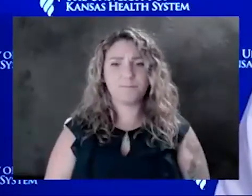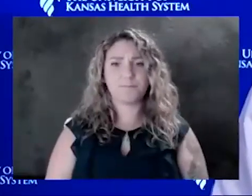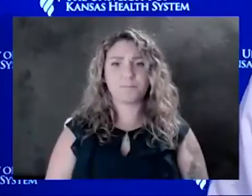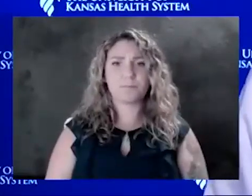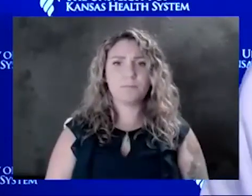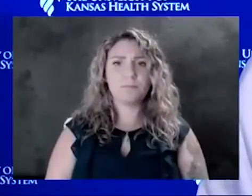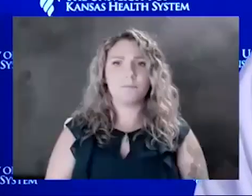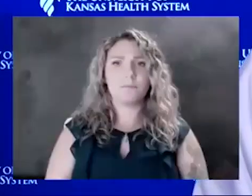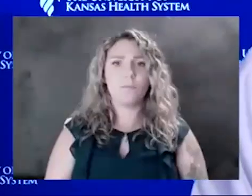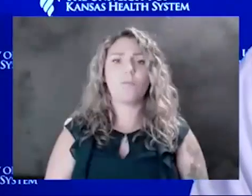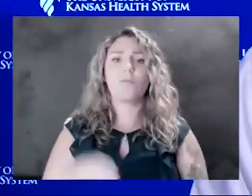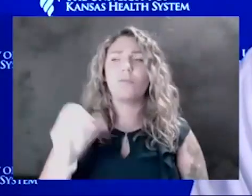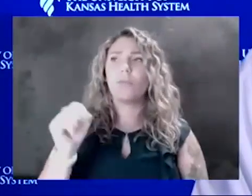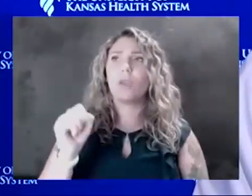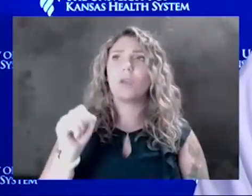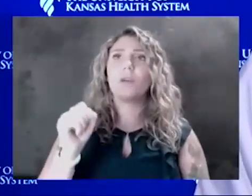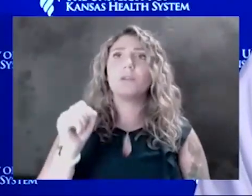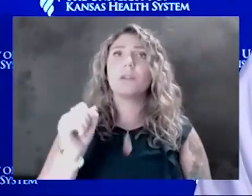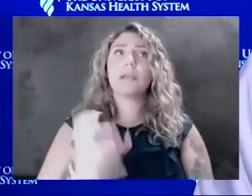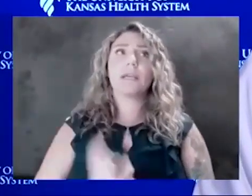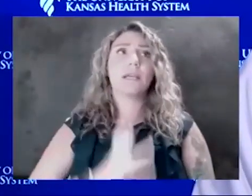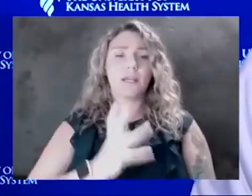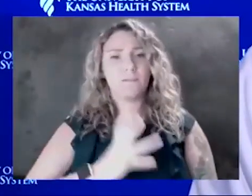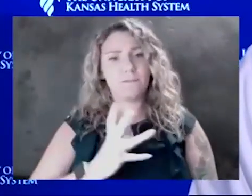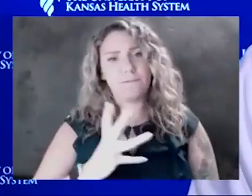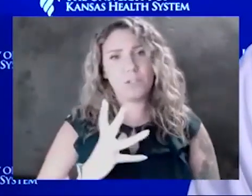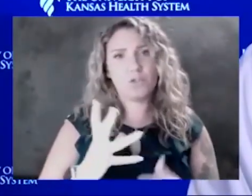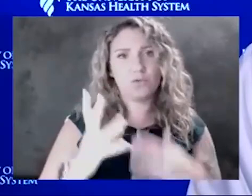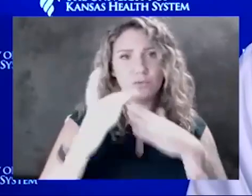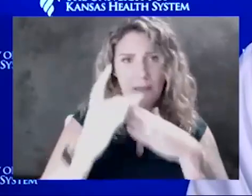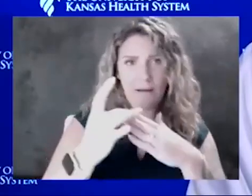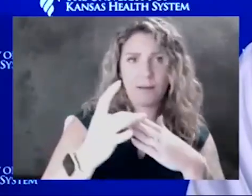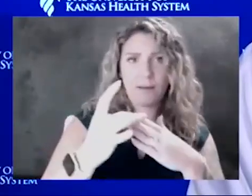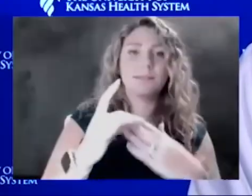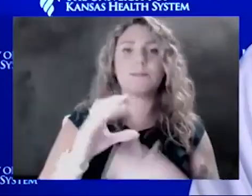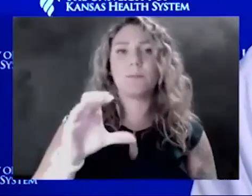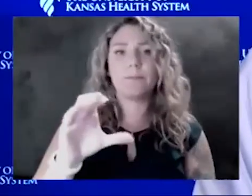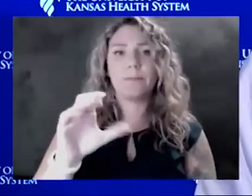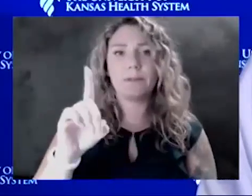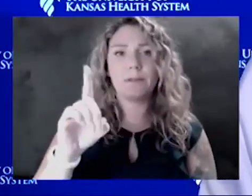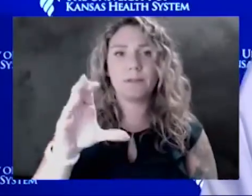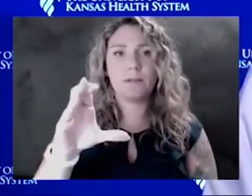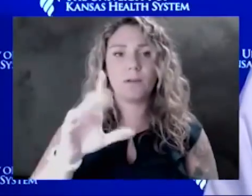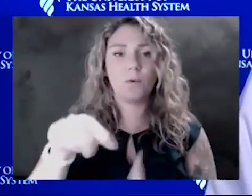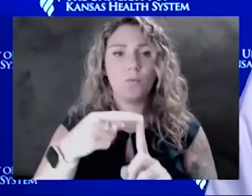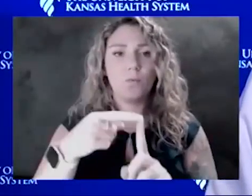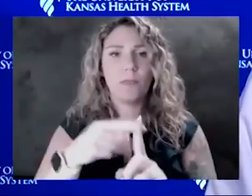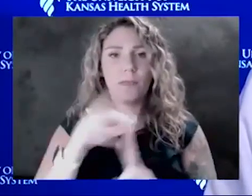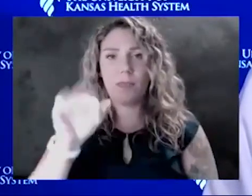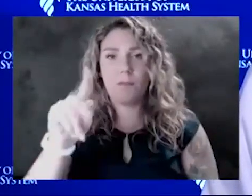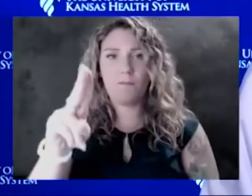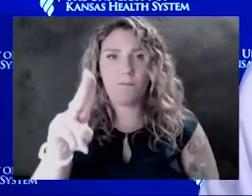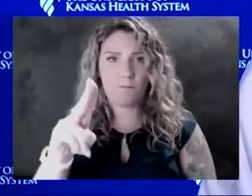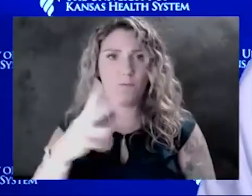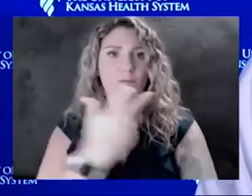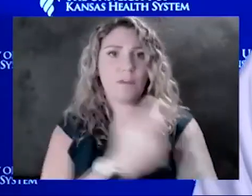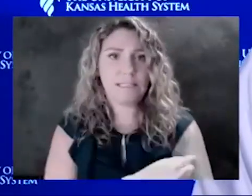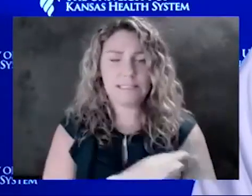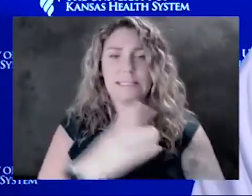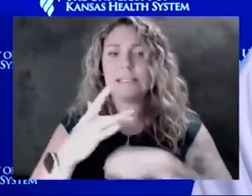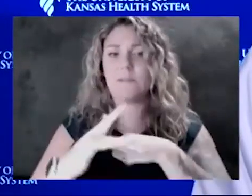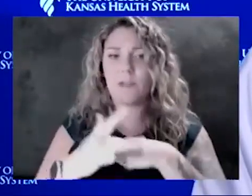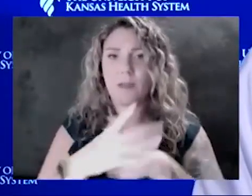official guidance from the CDC is that when an influenza vaccine is available and you have a chance to get it, go ahead and get it.